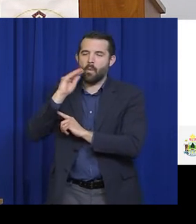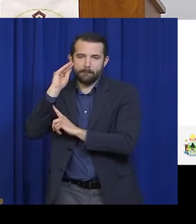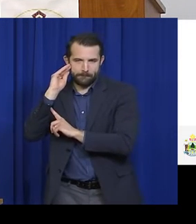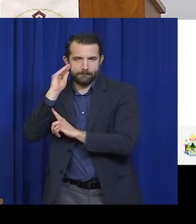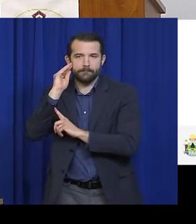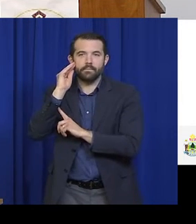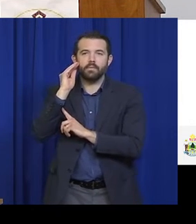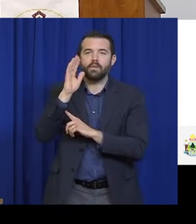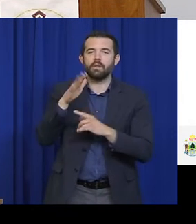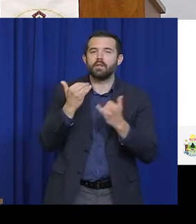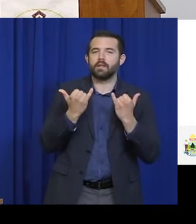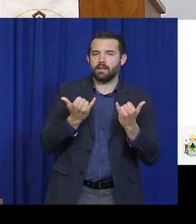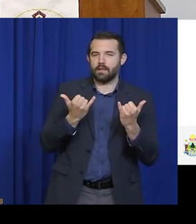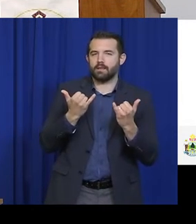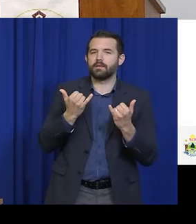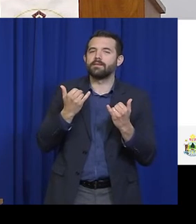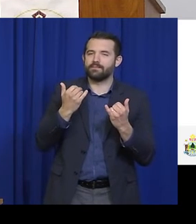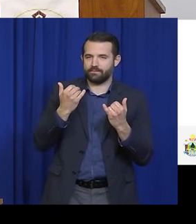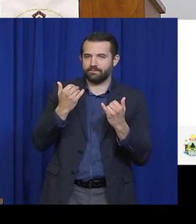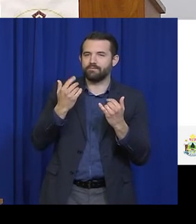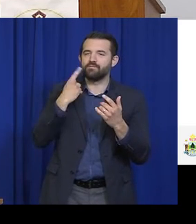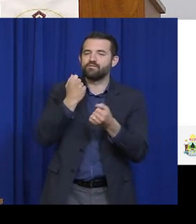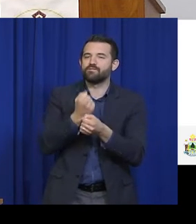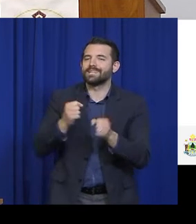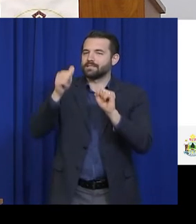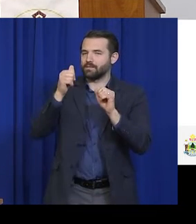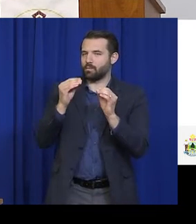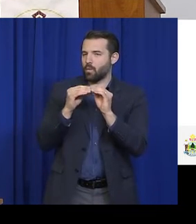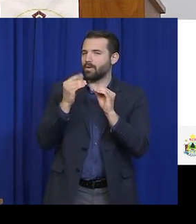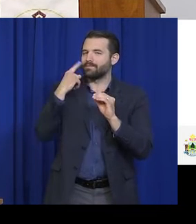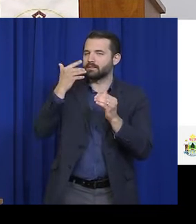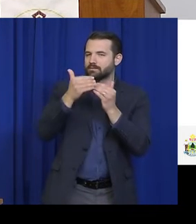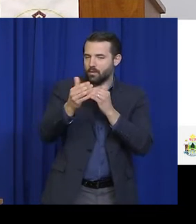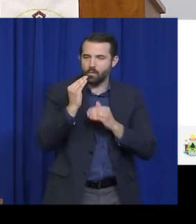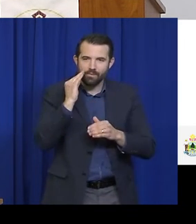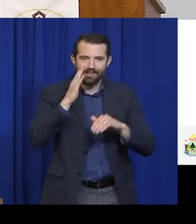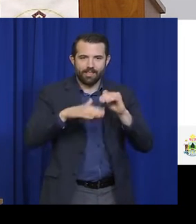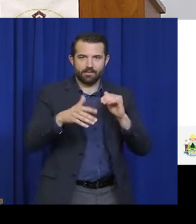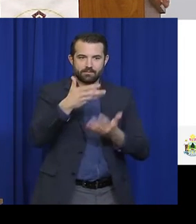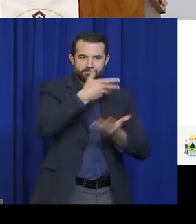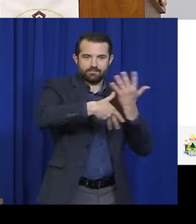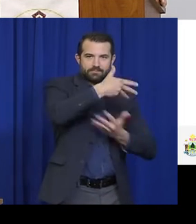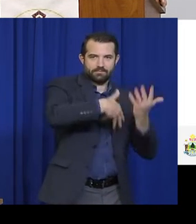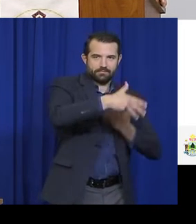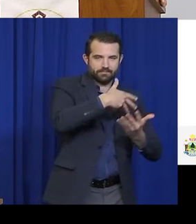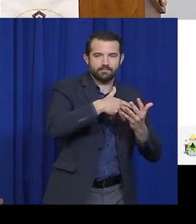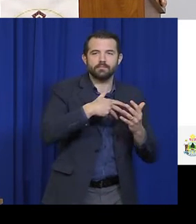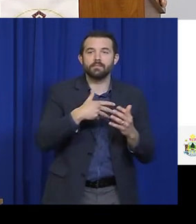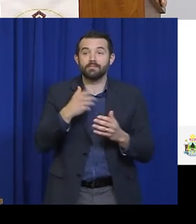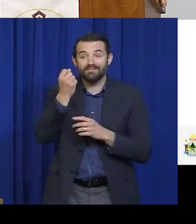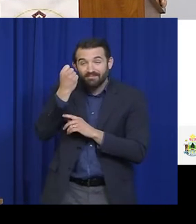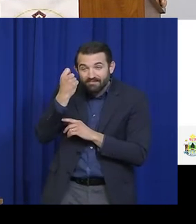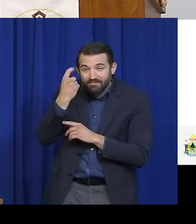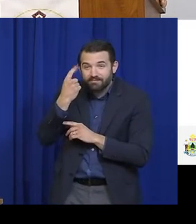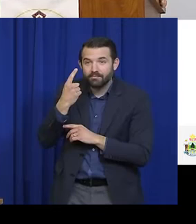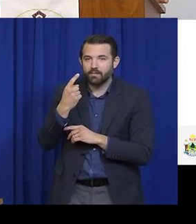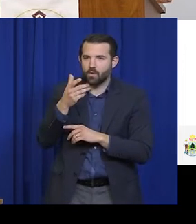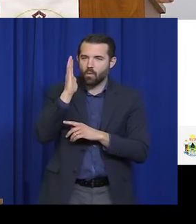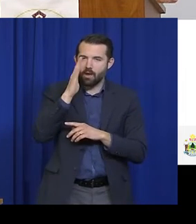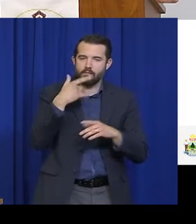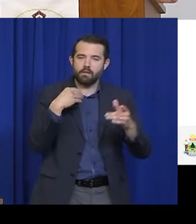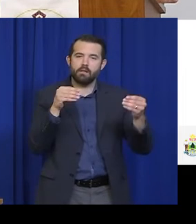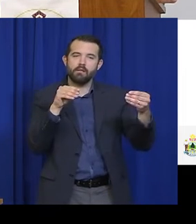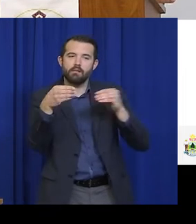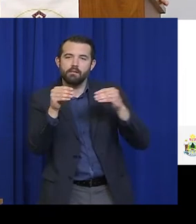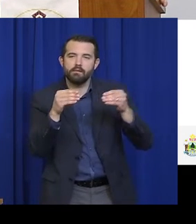31st, and will allow Maine people to continue to engage in activities that are already permitted, needed, such as